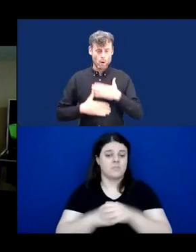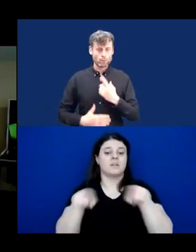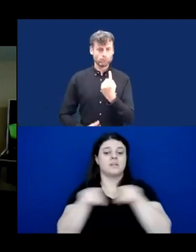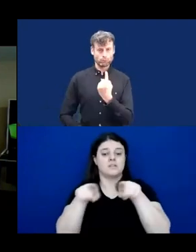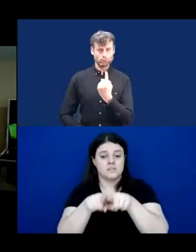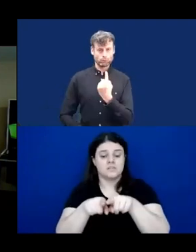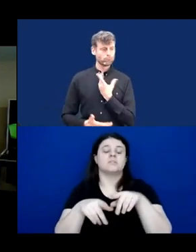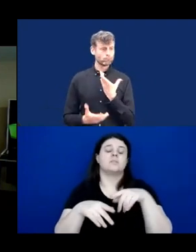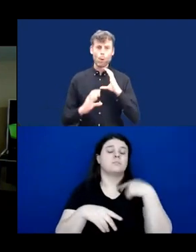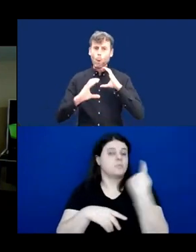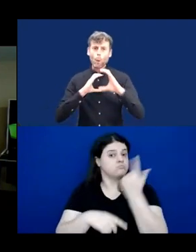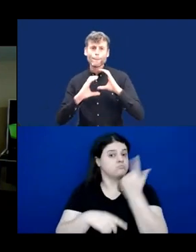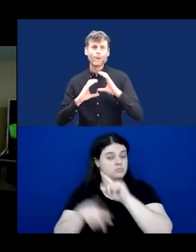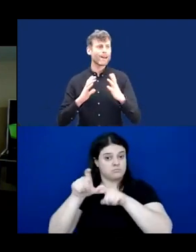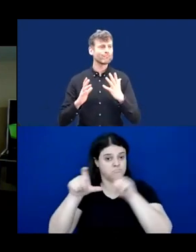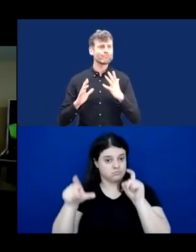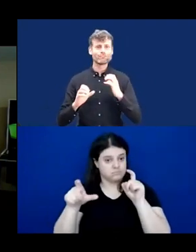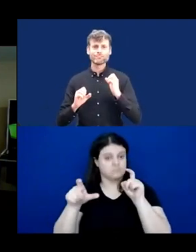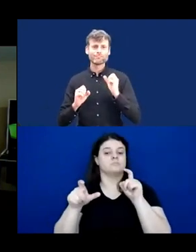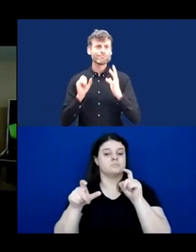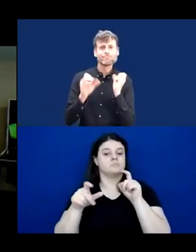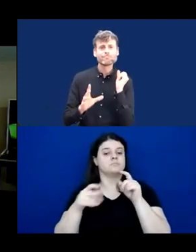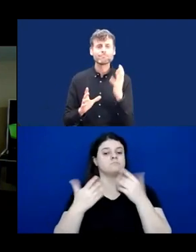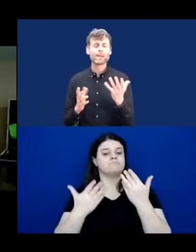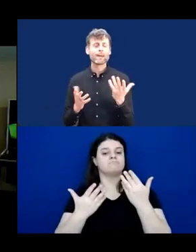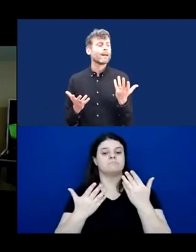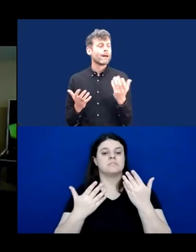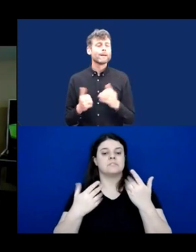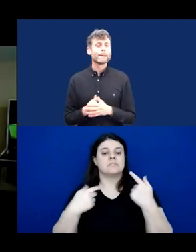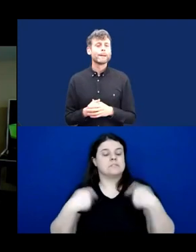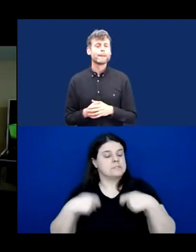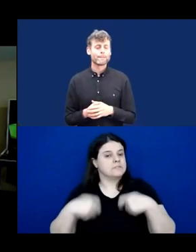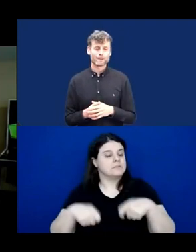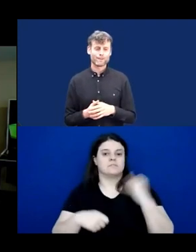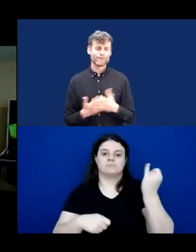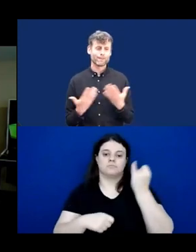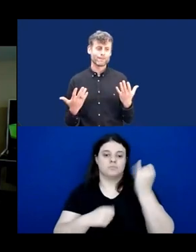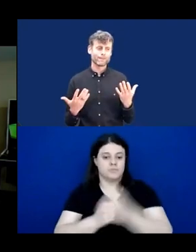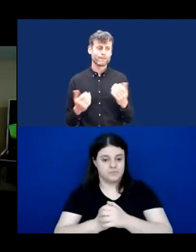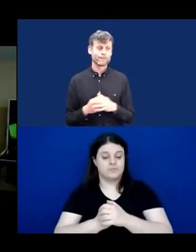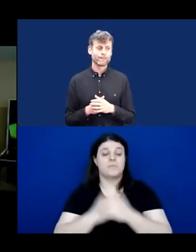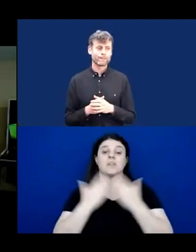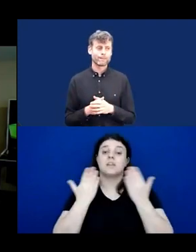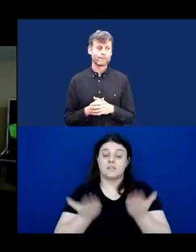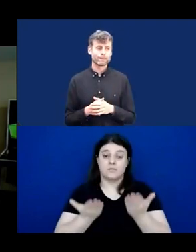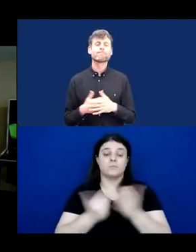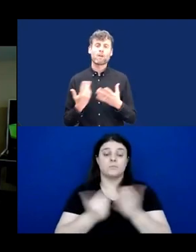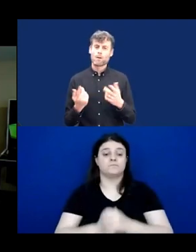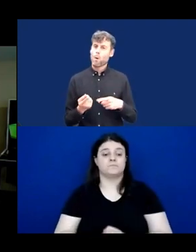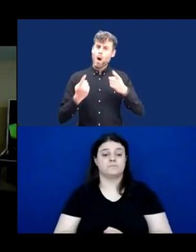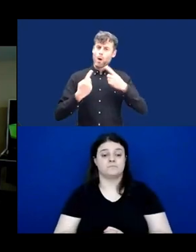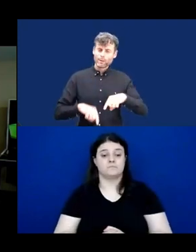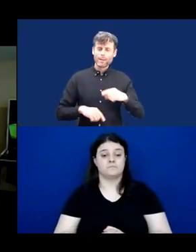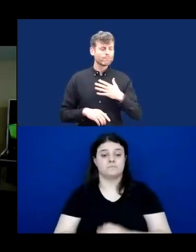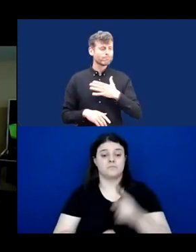is just very, very pervasive. And we don't want to be